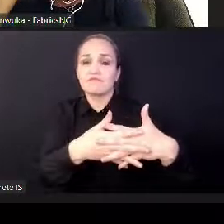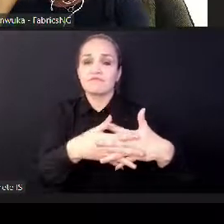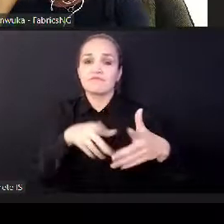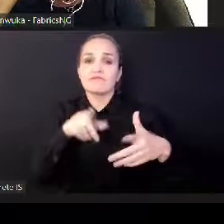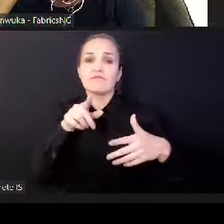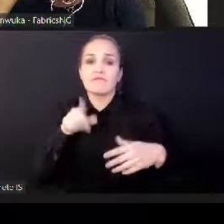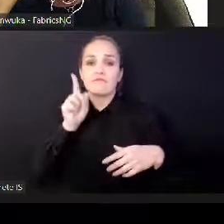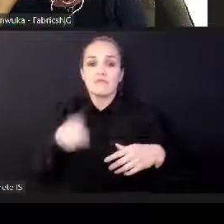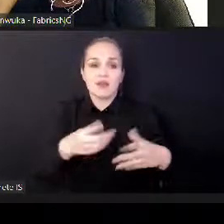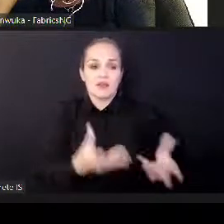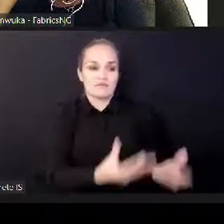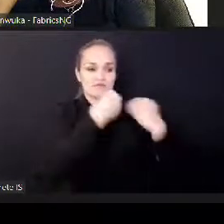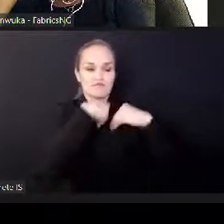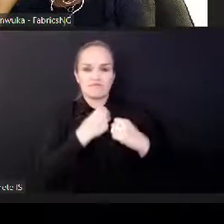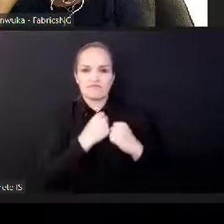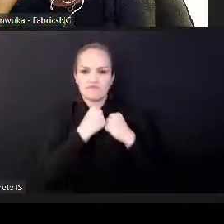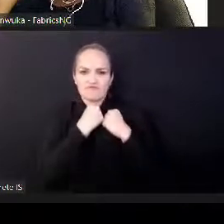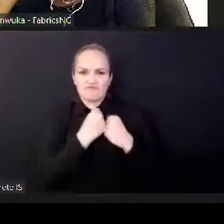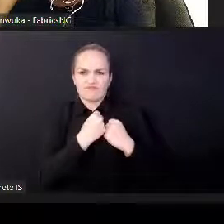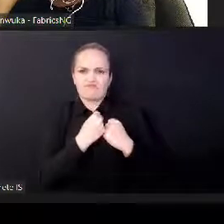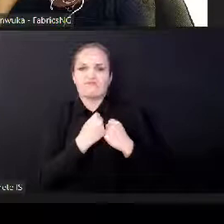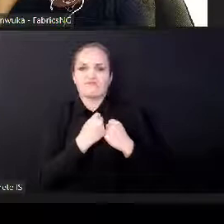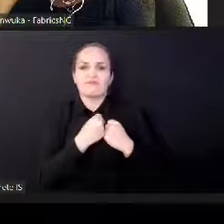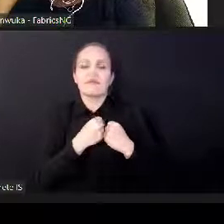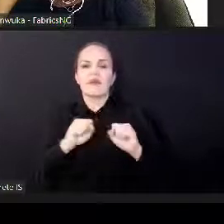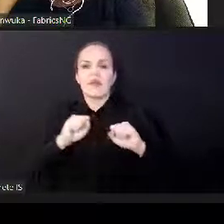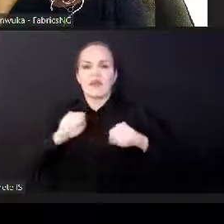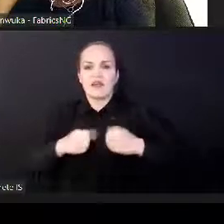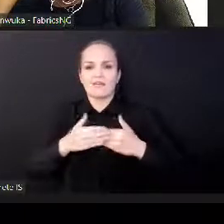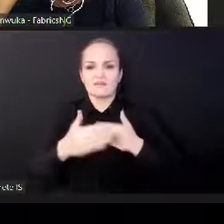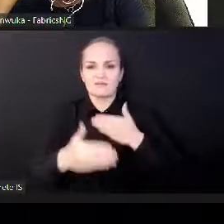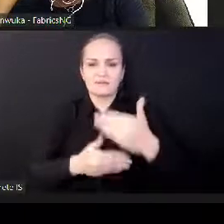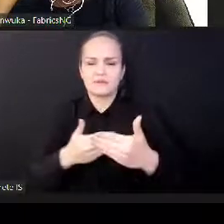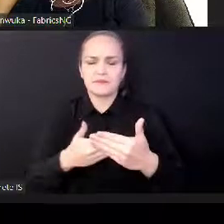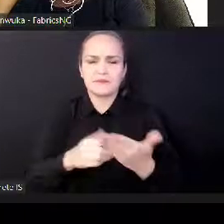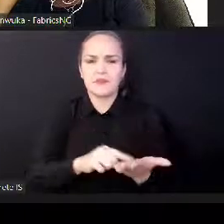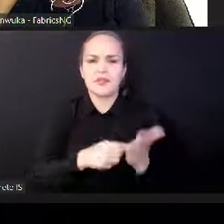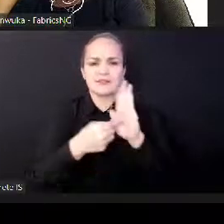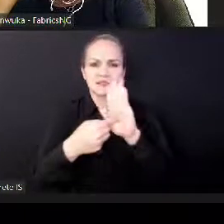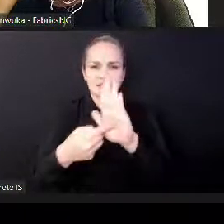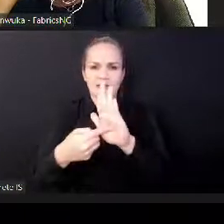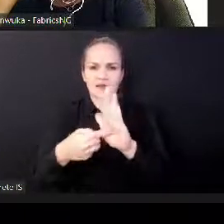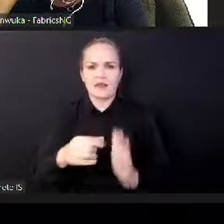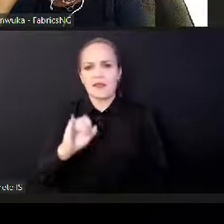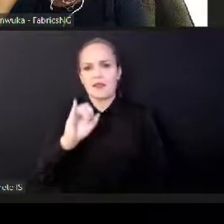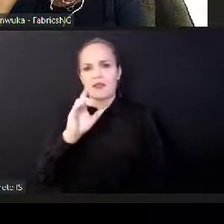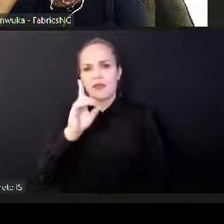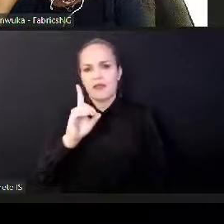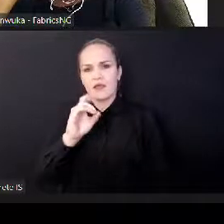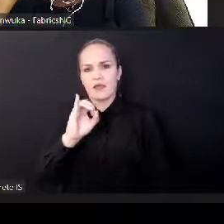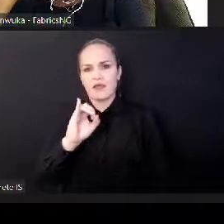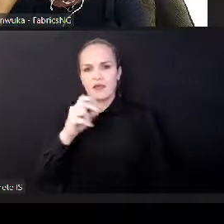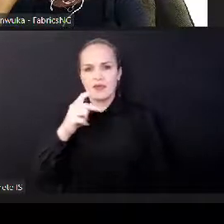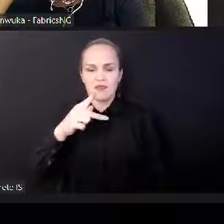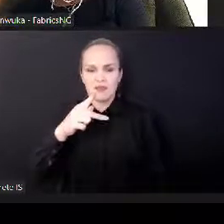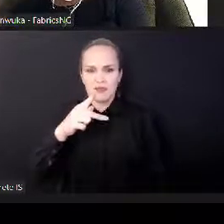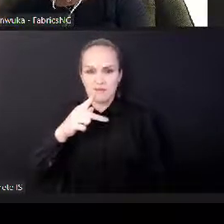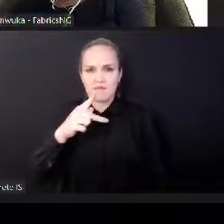think about deep tech, this is where we need more skills around